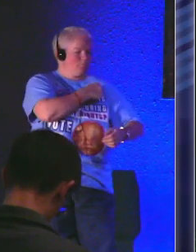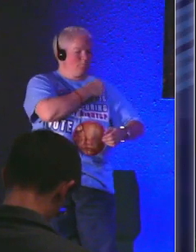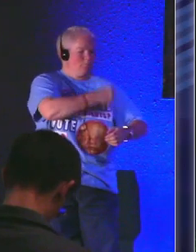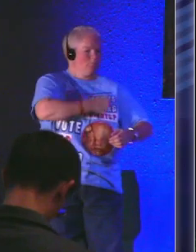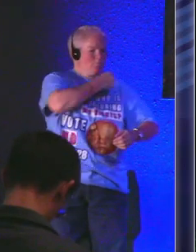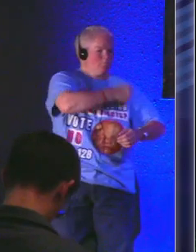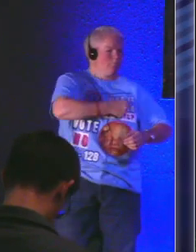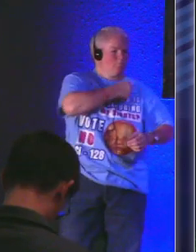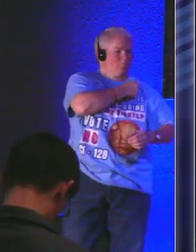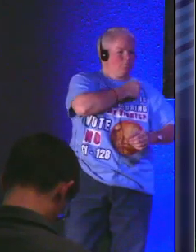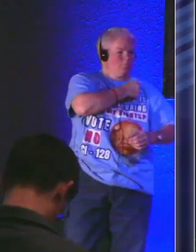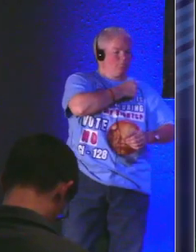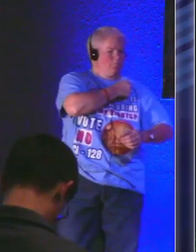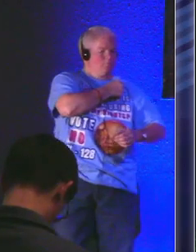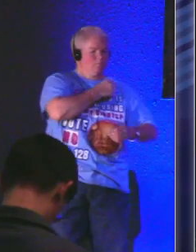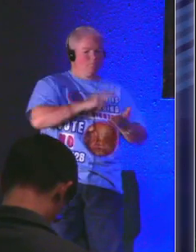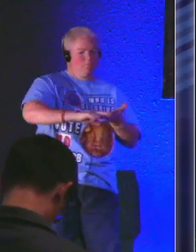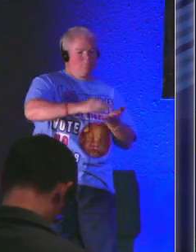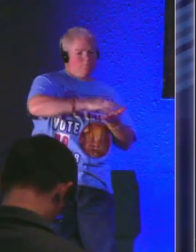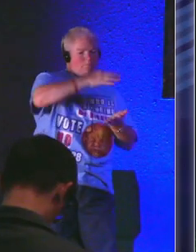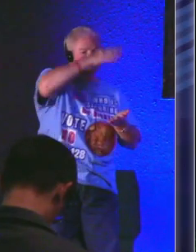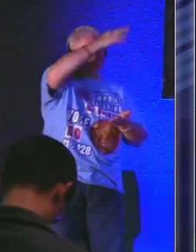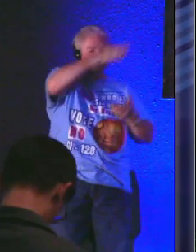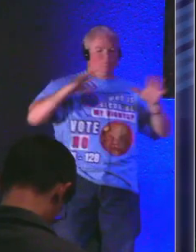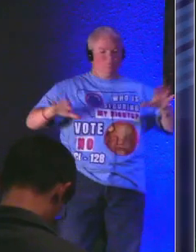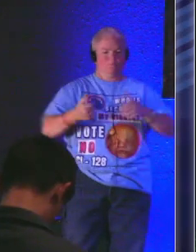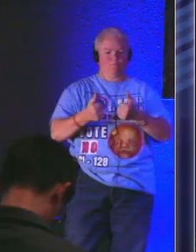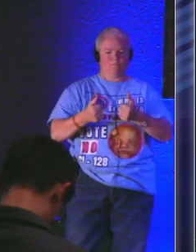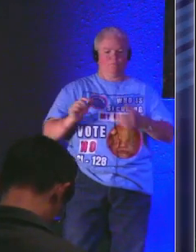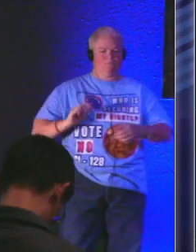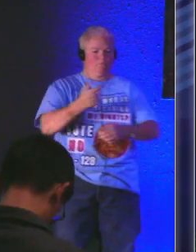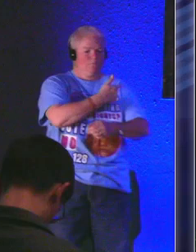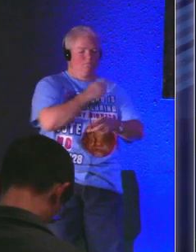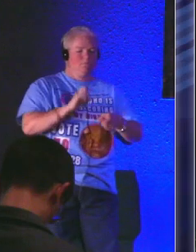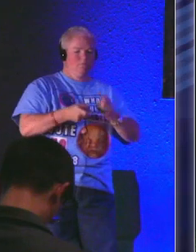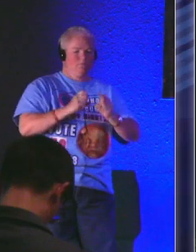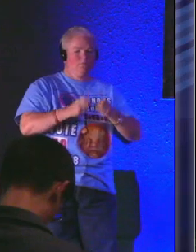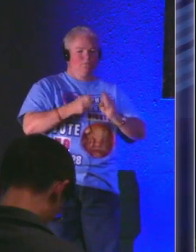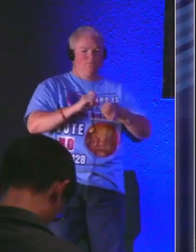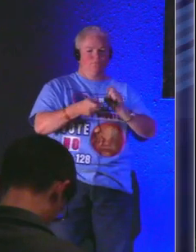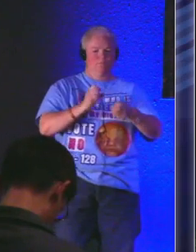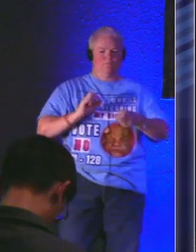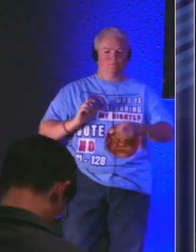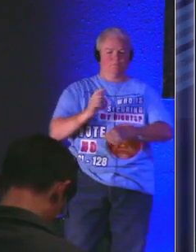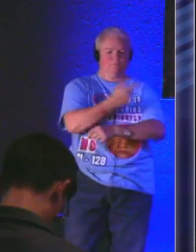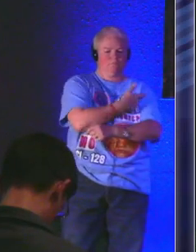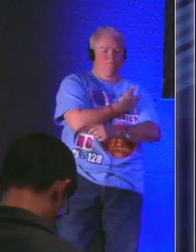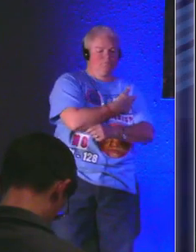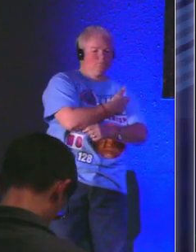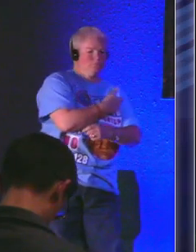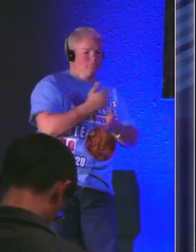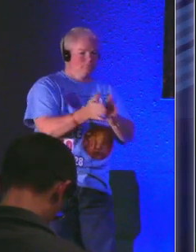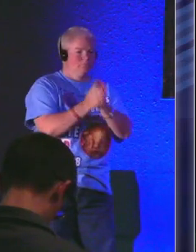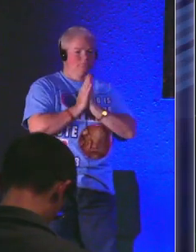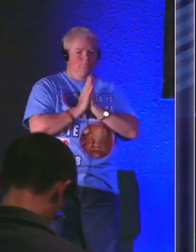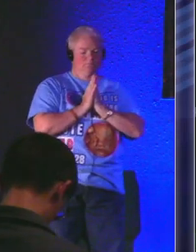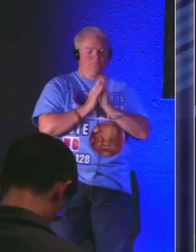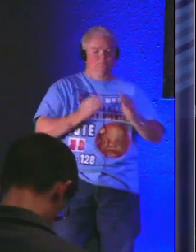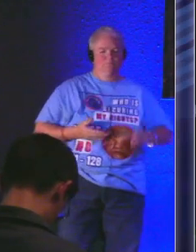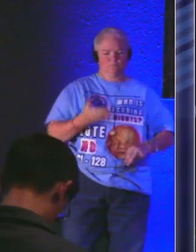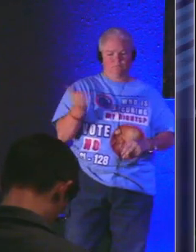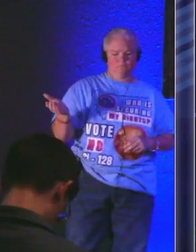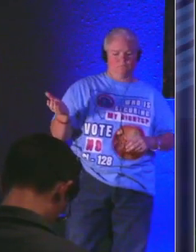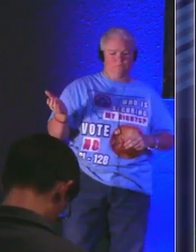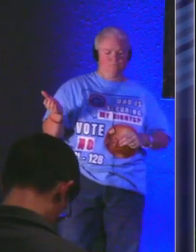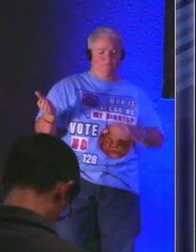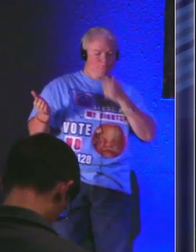through the Holy Spirit we ask that you challenge us we ask that you change us we ask all of